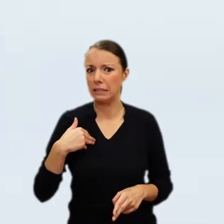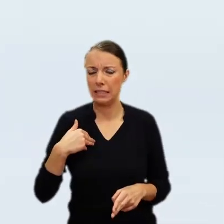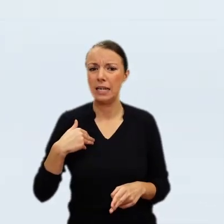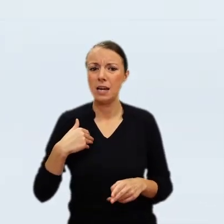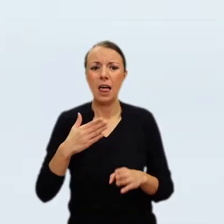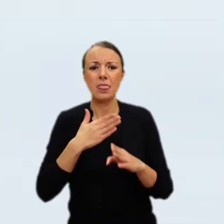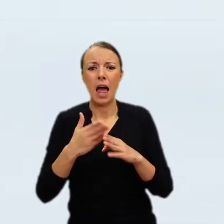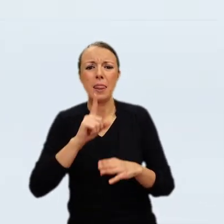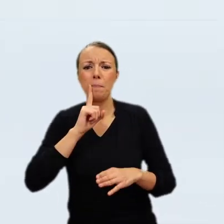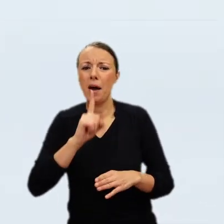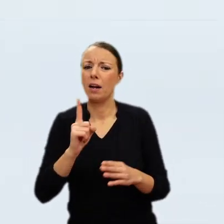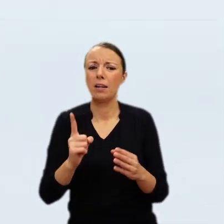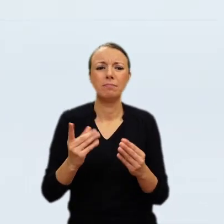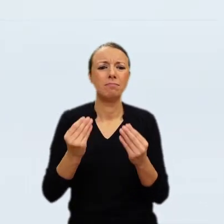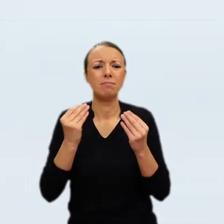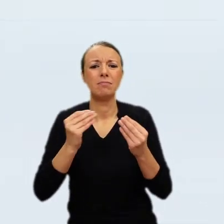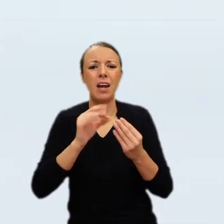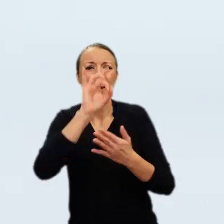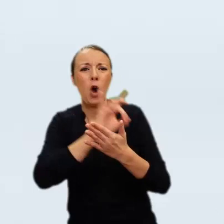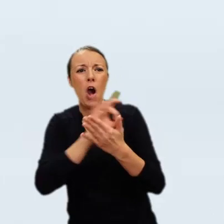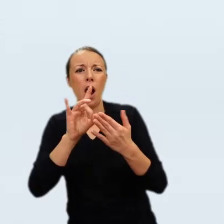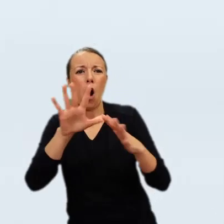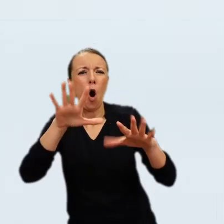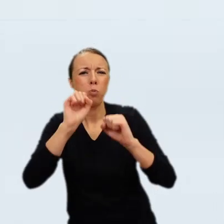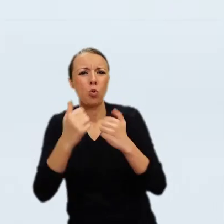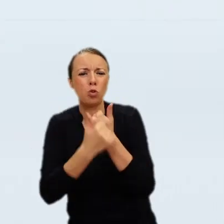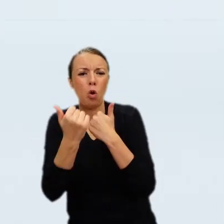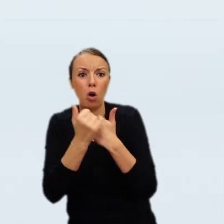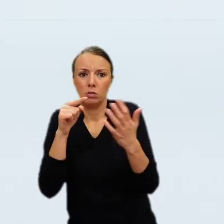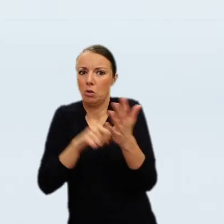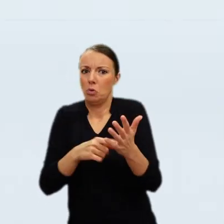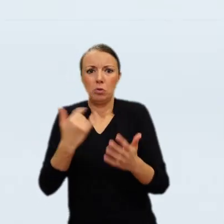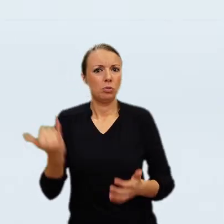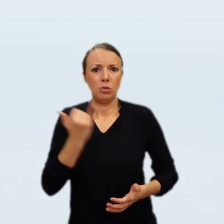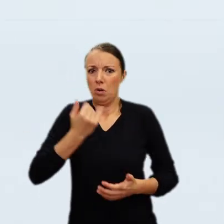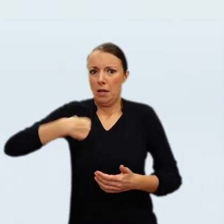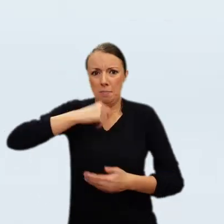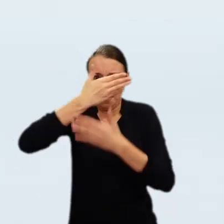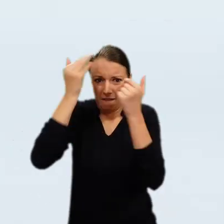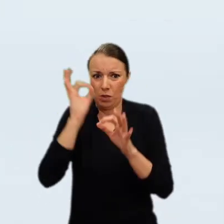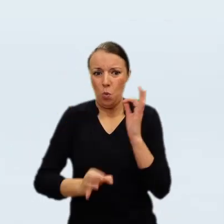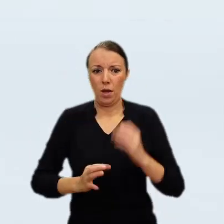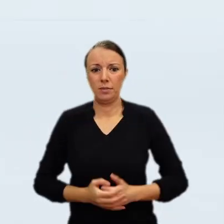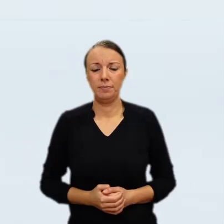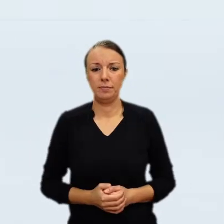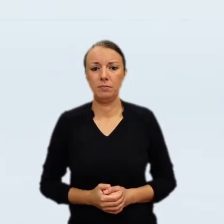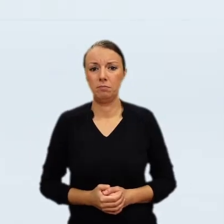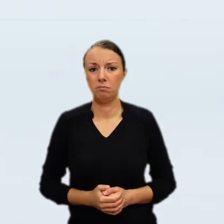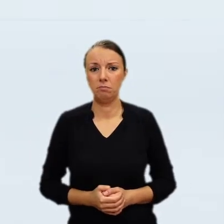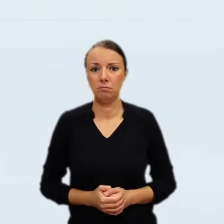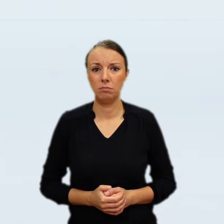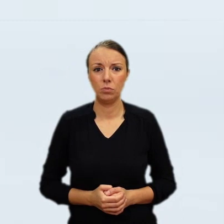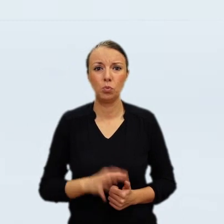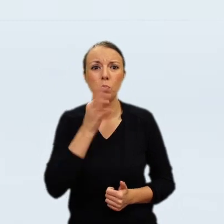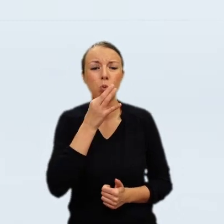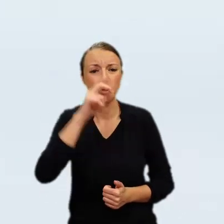of having their country back again. And indeed, it is quite monstrous that they shouldn't, for they are quite a big people with a